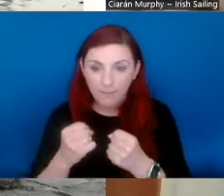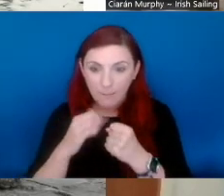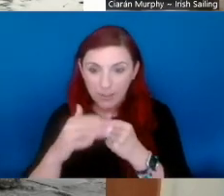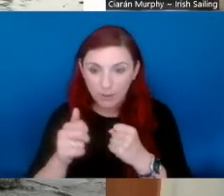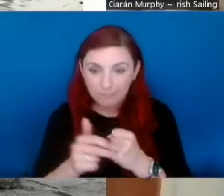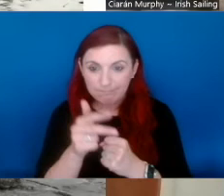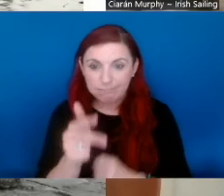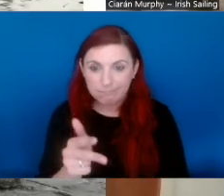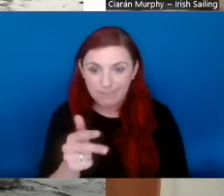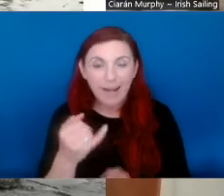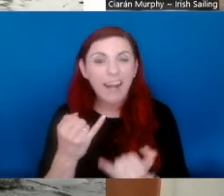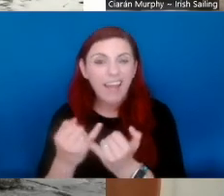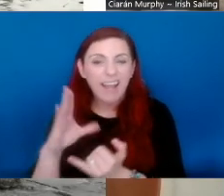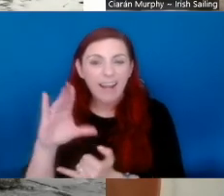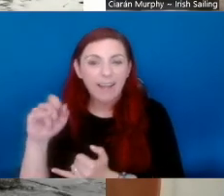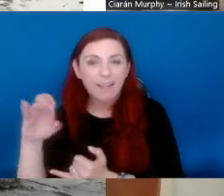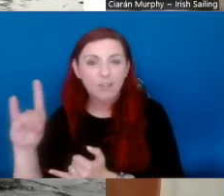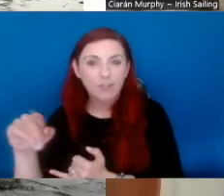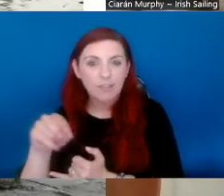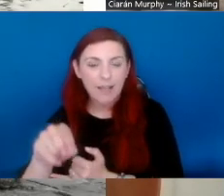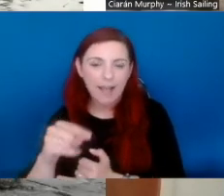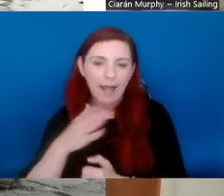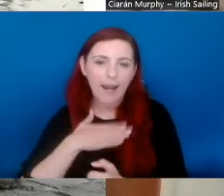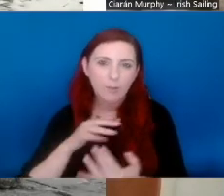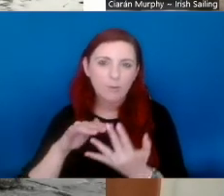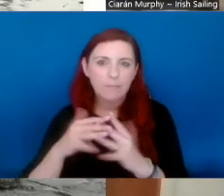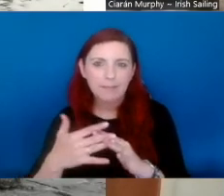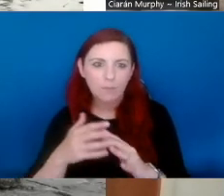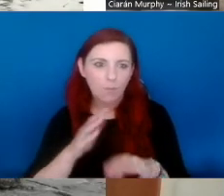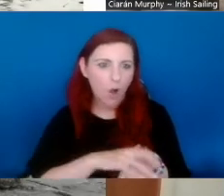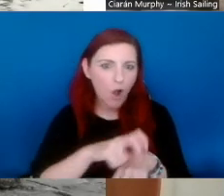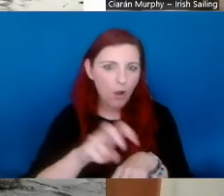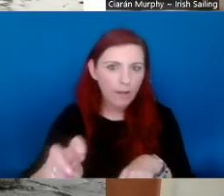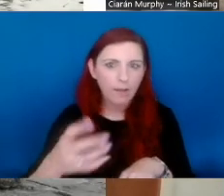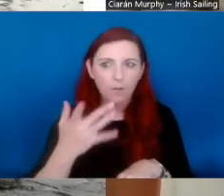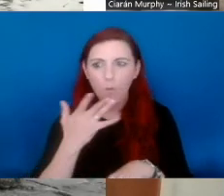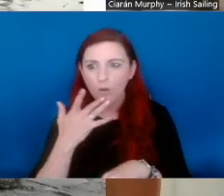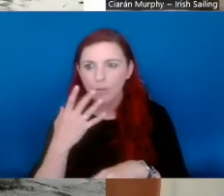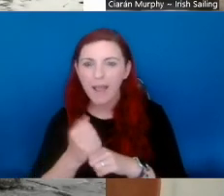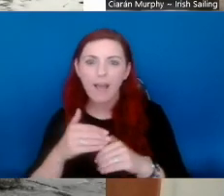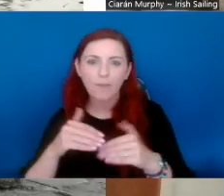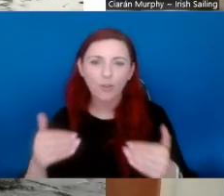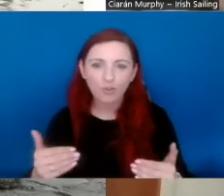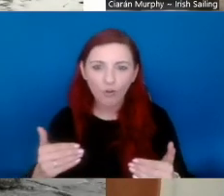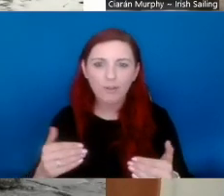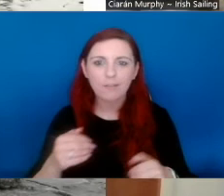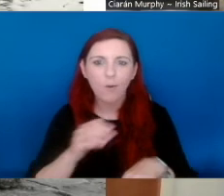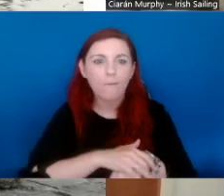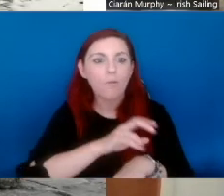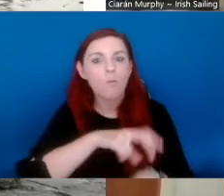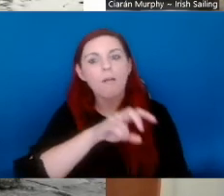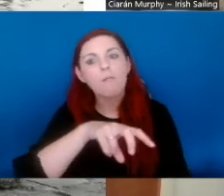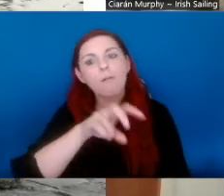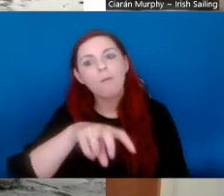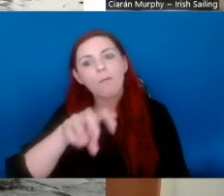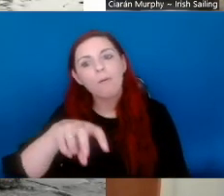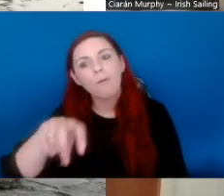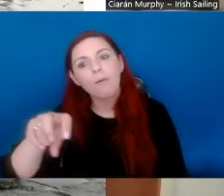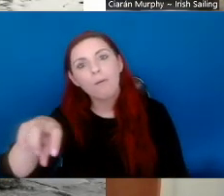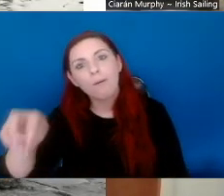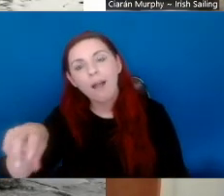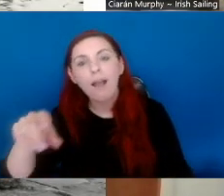And there's a beach called Seafield, very much like Inch Beach that you can drive down onto.